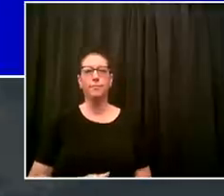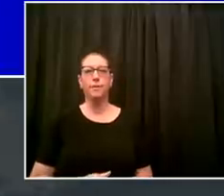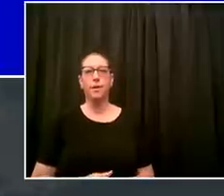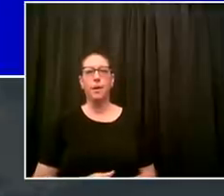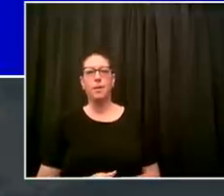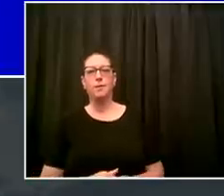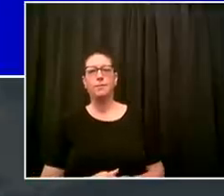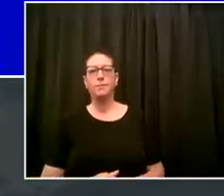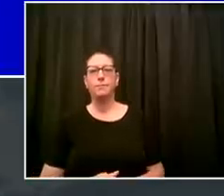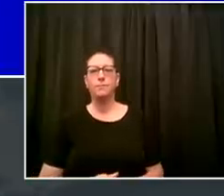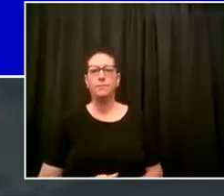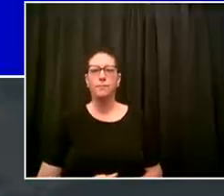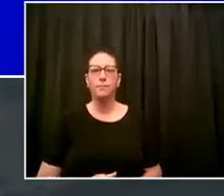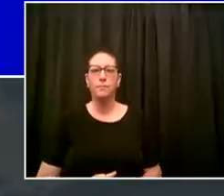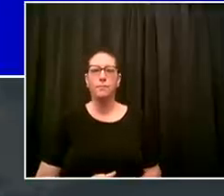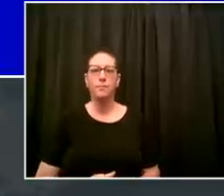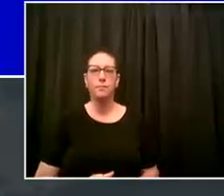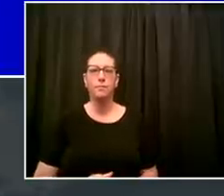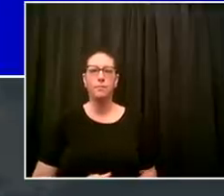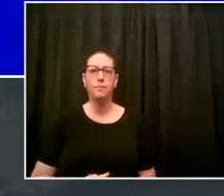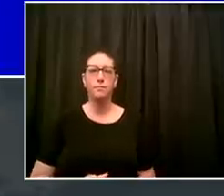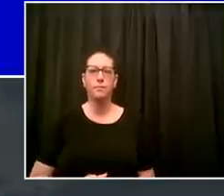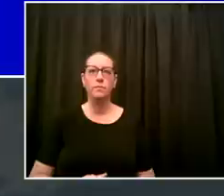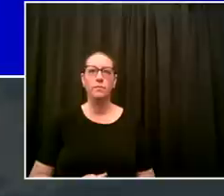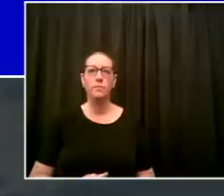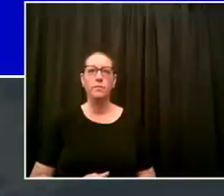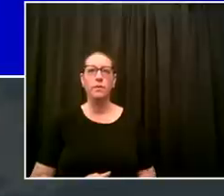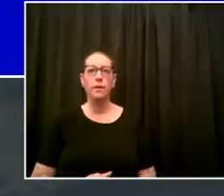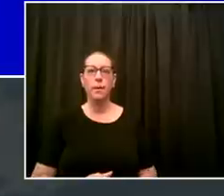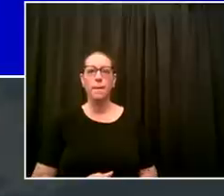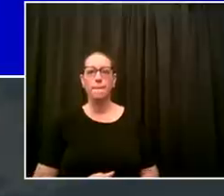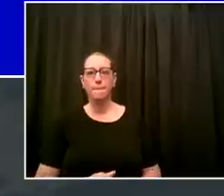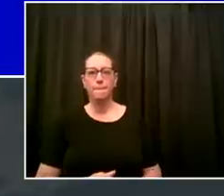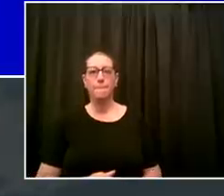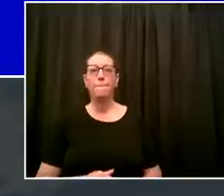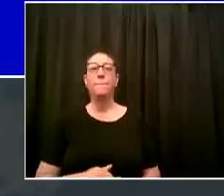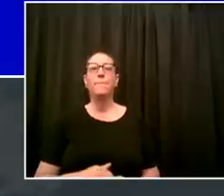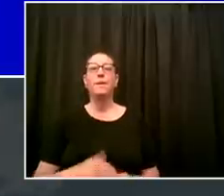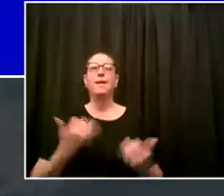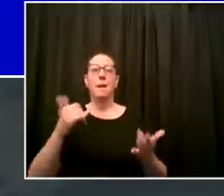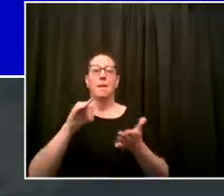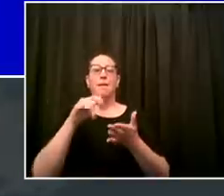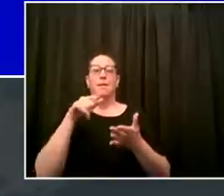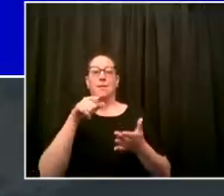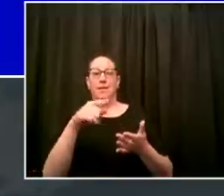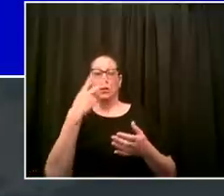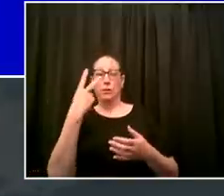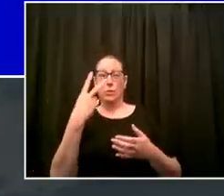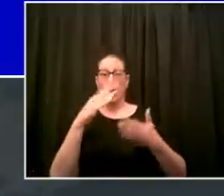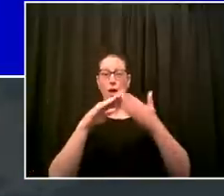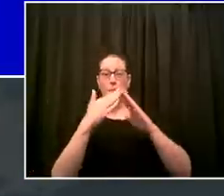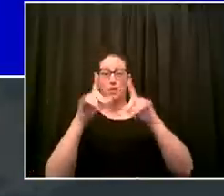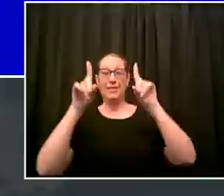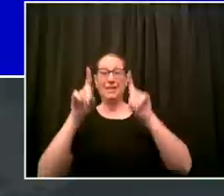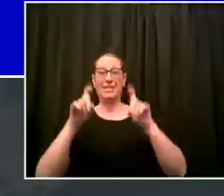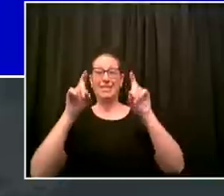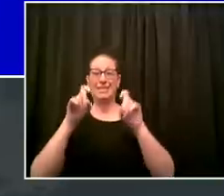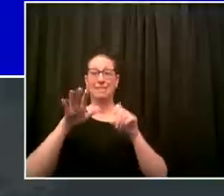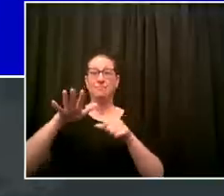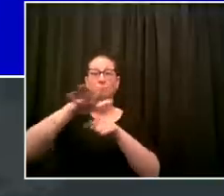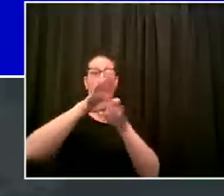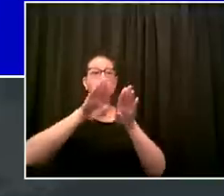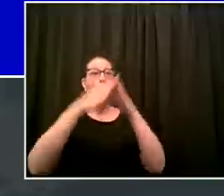constant growth from this point on so more testing sites we have the kits now we need more sites two more health and